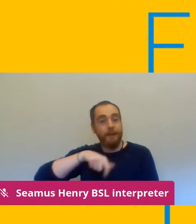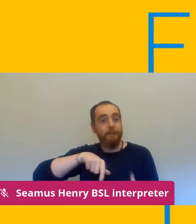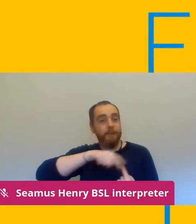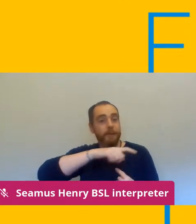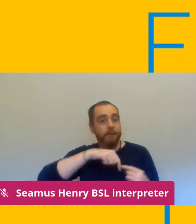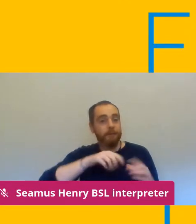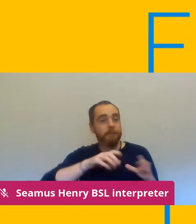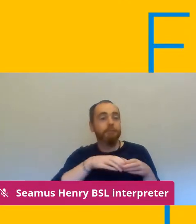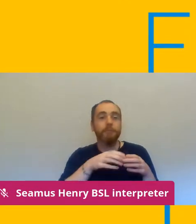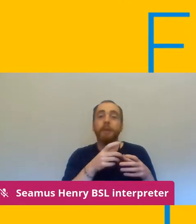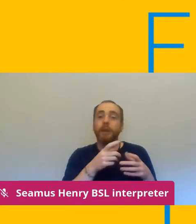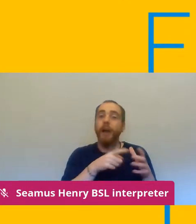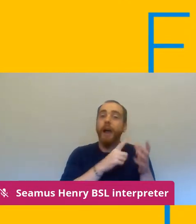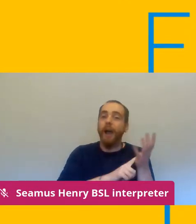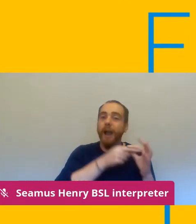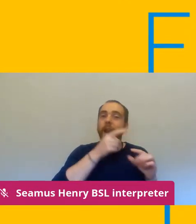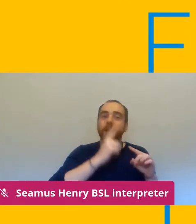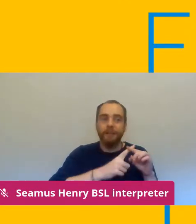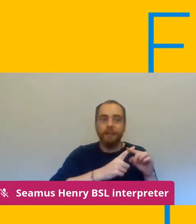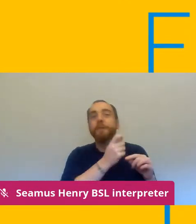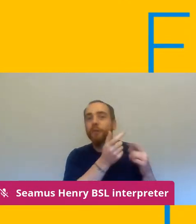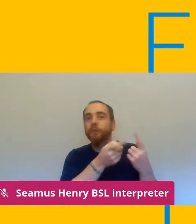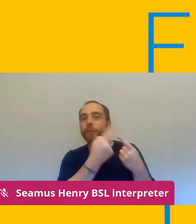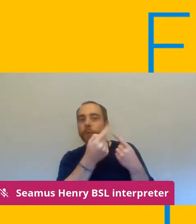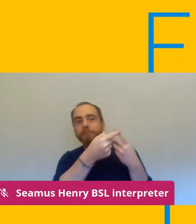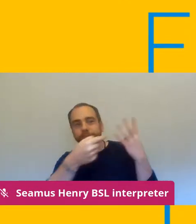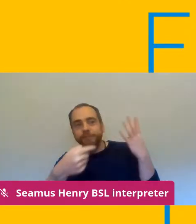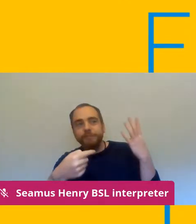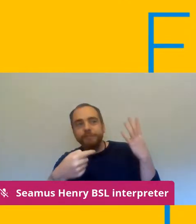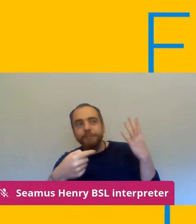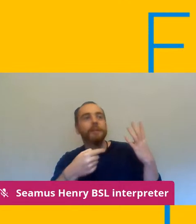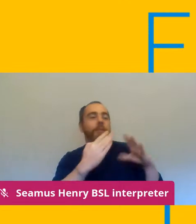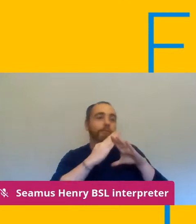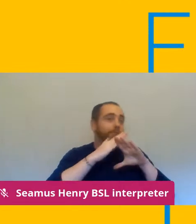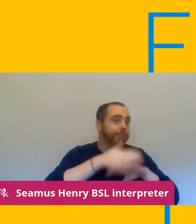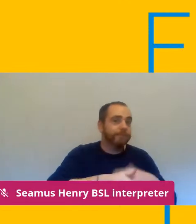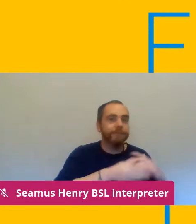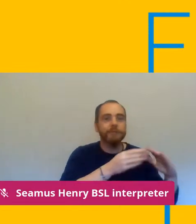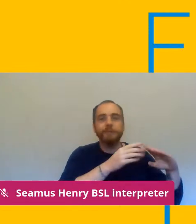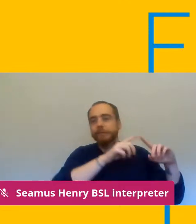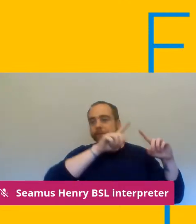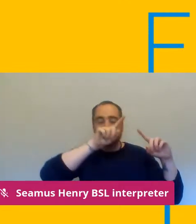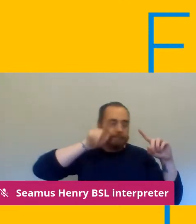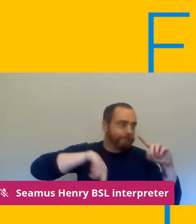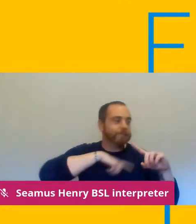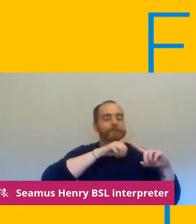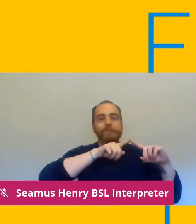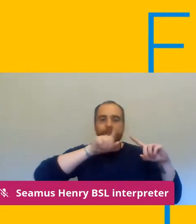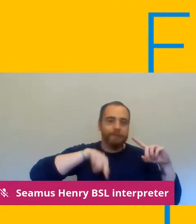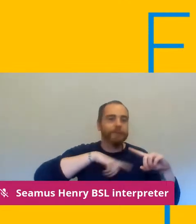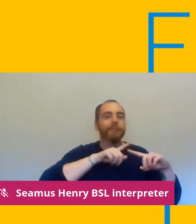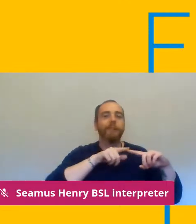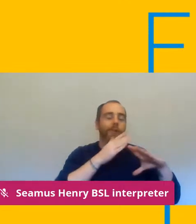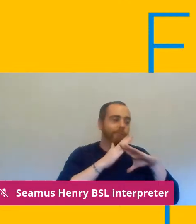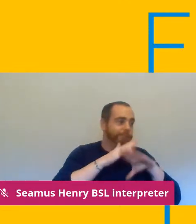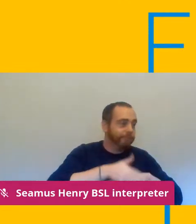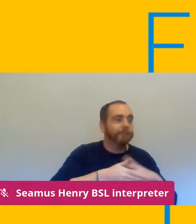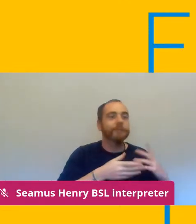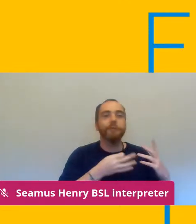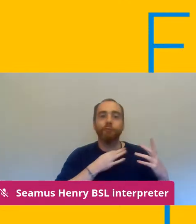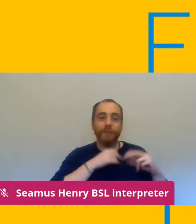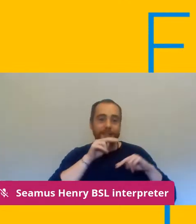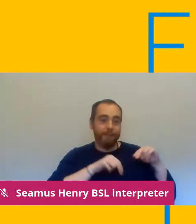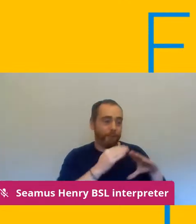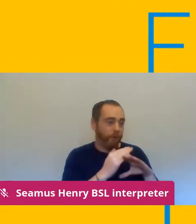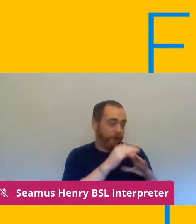pretty much day and night um over the last week to pull this material together for you um we know it's really